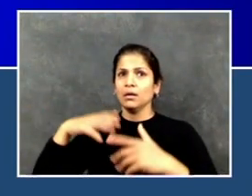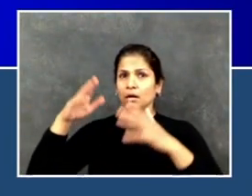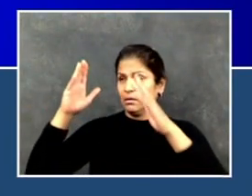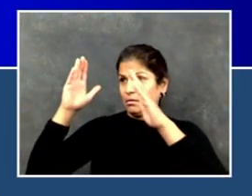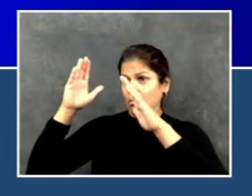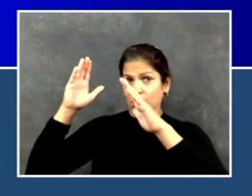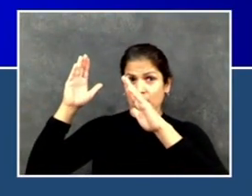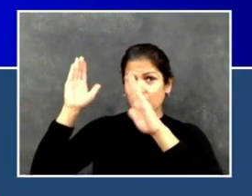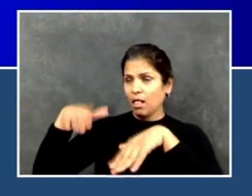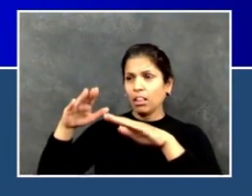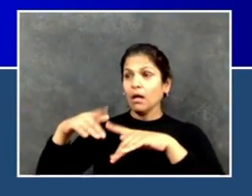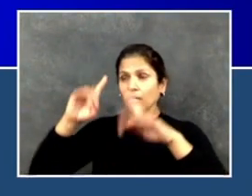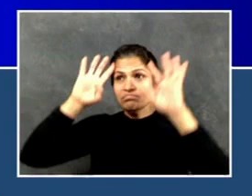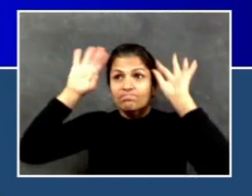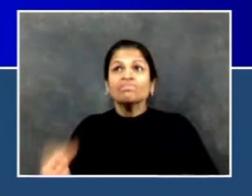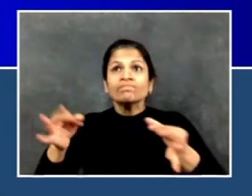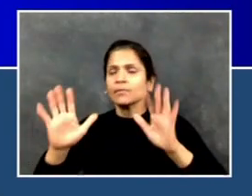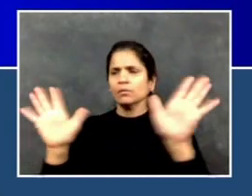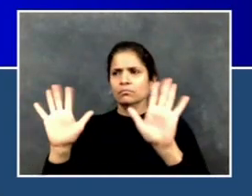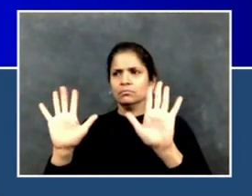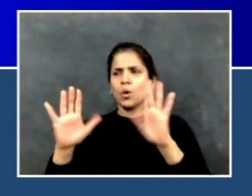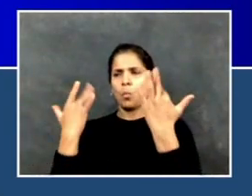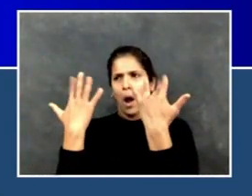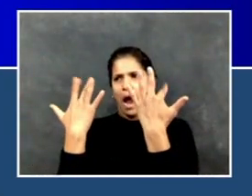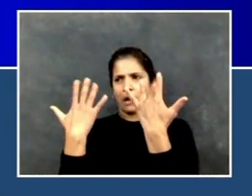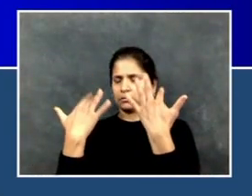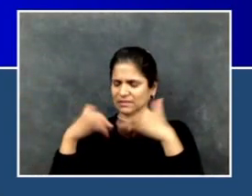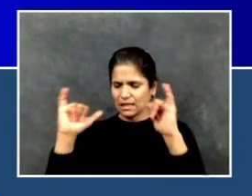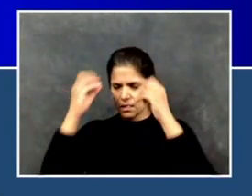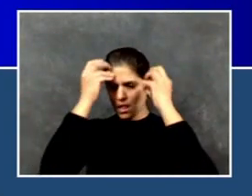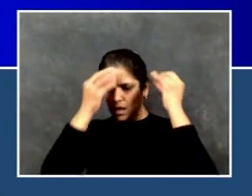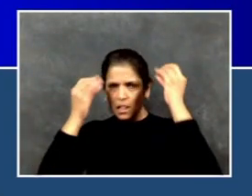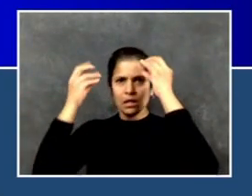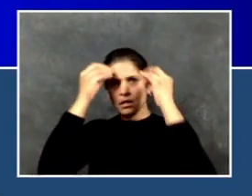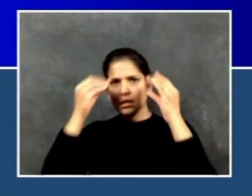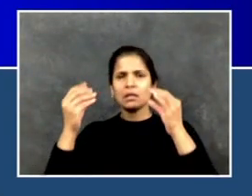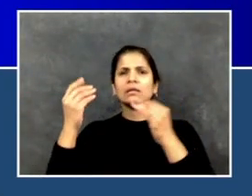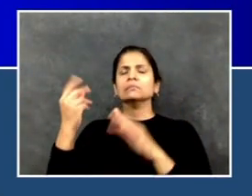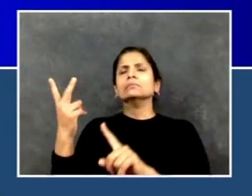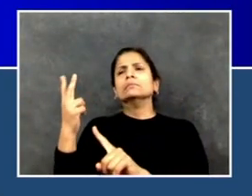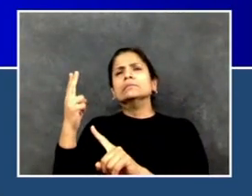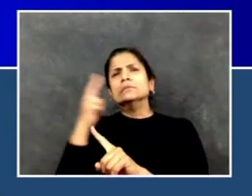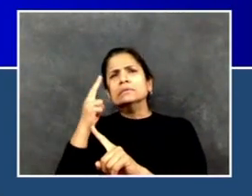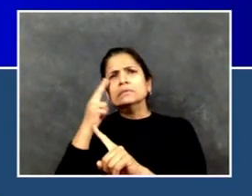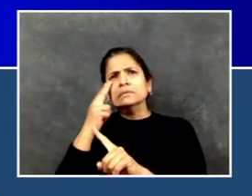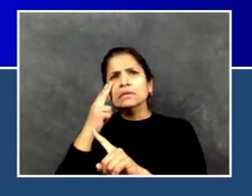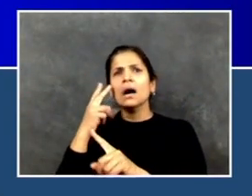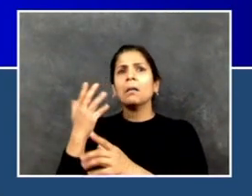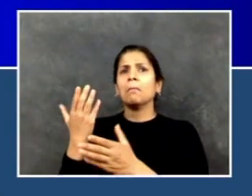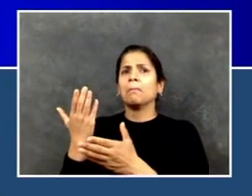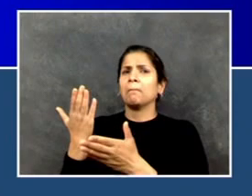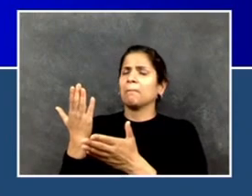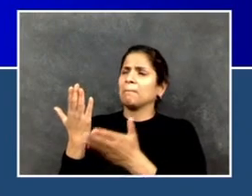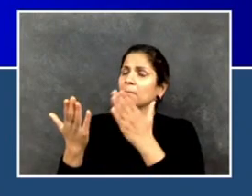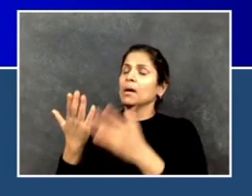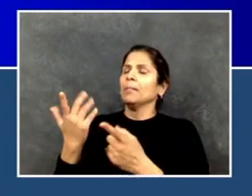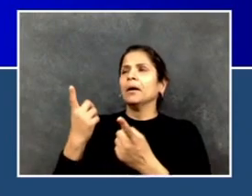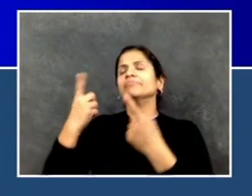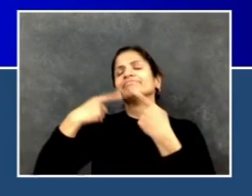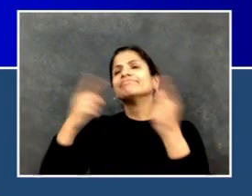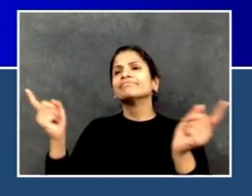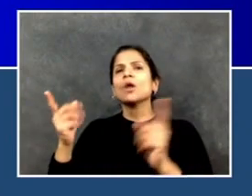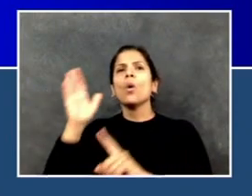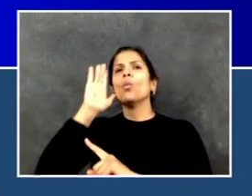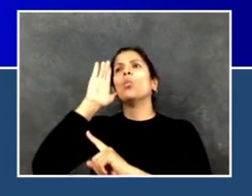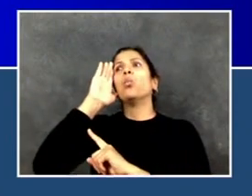in New York City. There's definitely going to be fireworks. How we do them, where we do them, how we do it in a way that's safe and